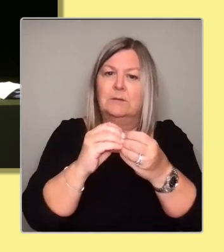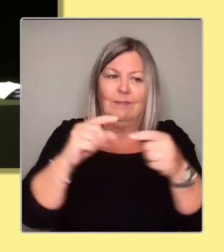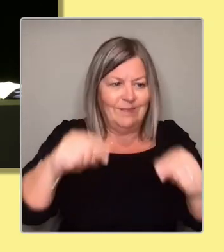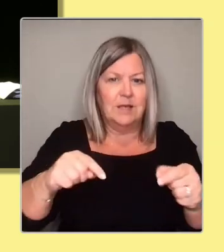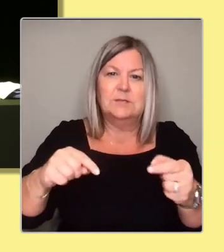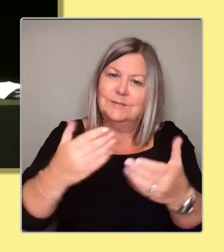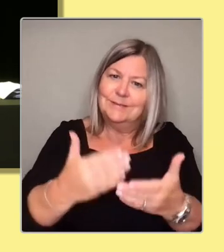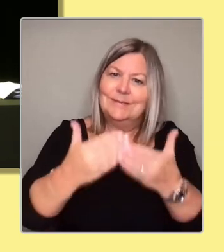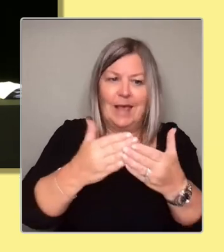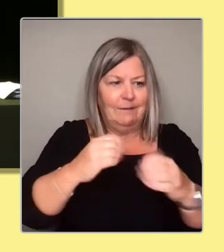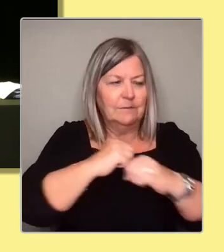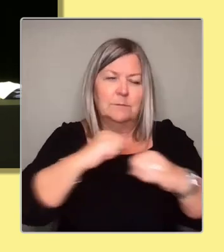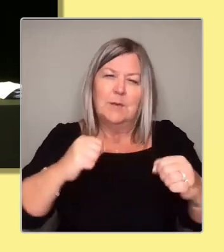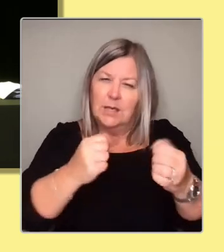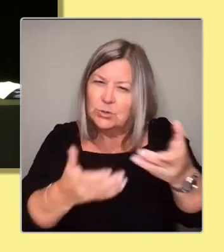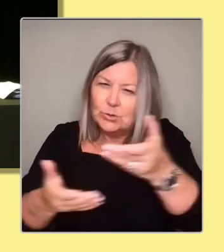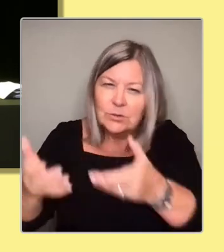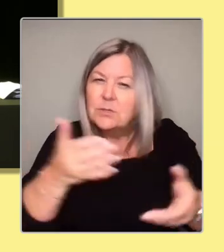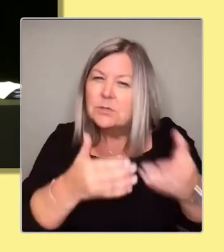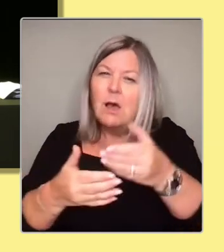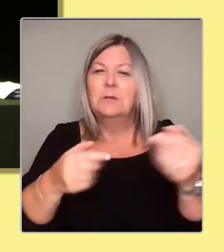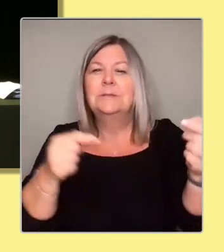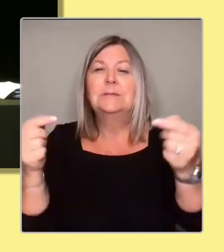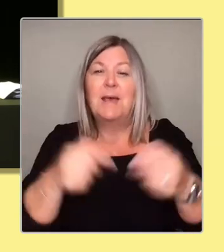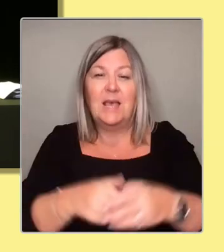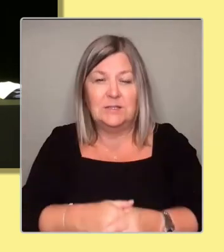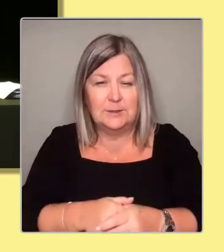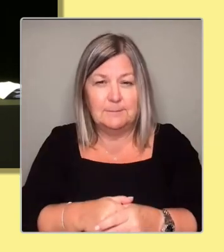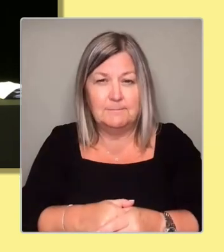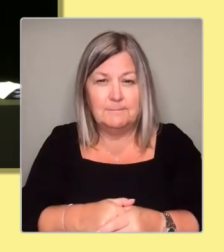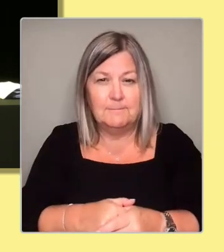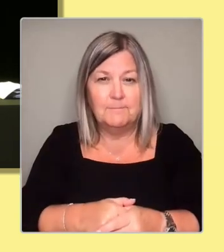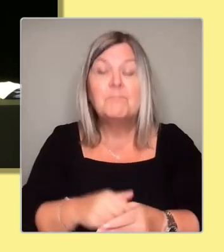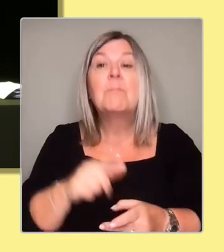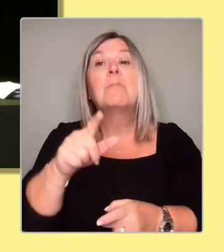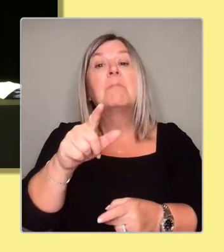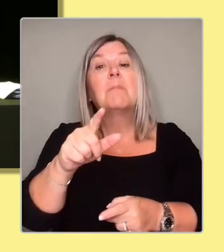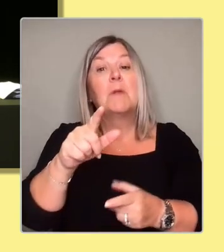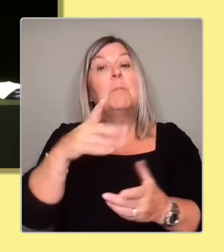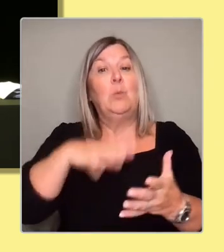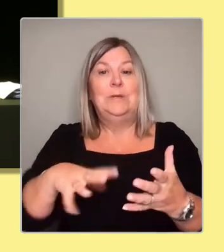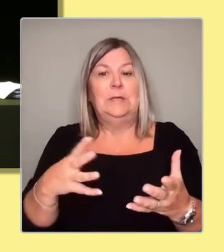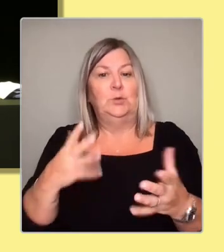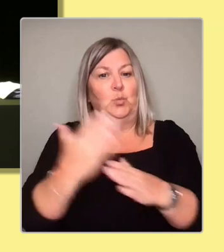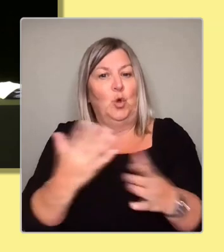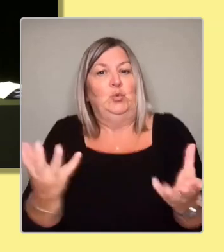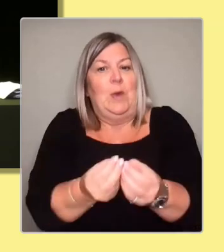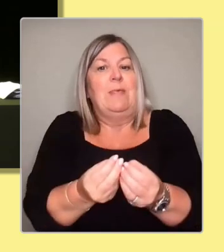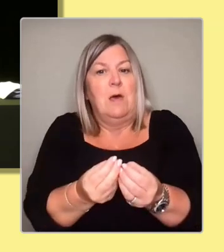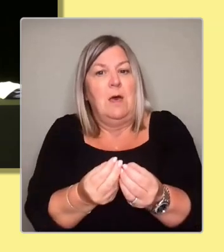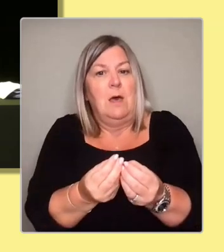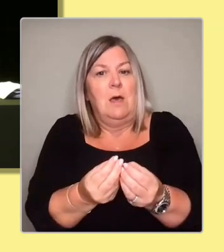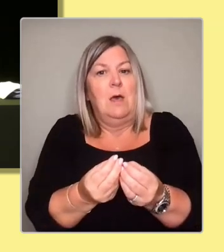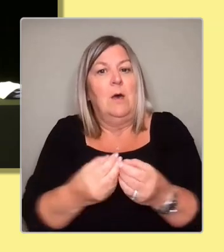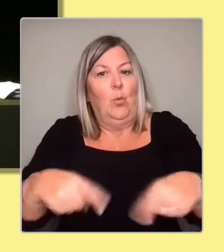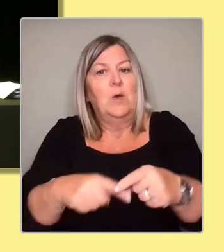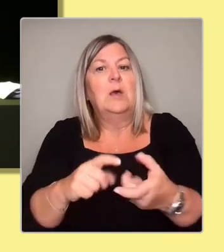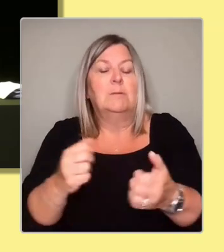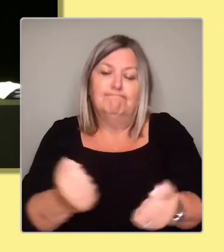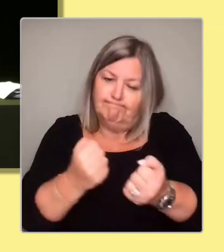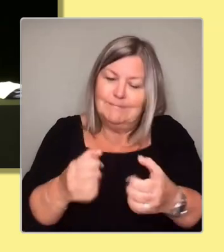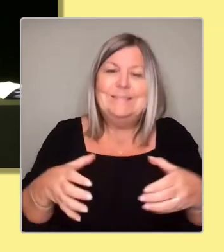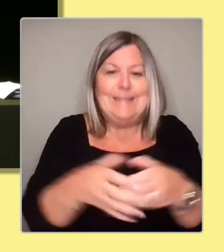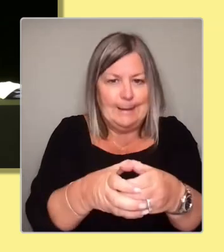before I stop is that we'll only get there together. We're a team. We're a family. And my friends and colleagues on this